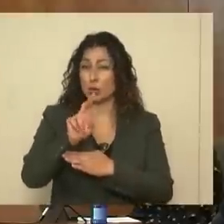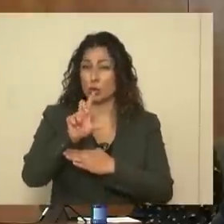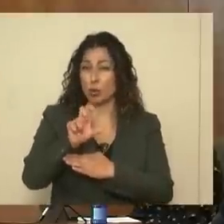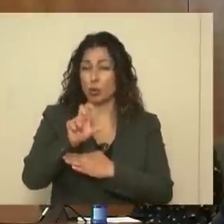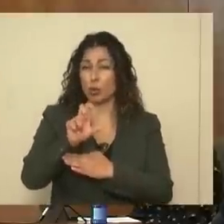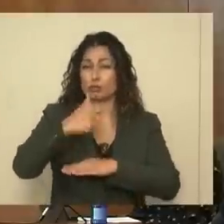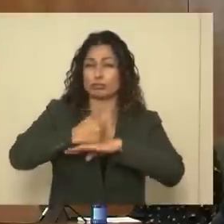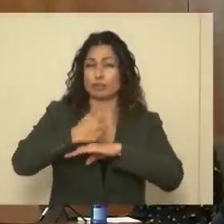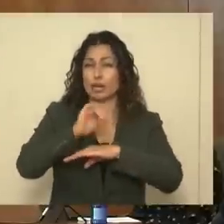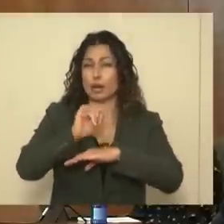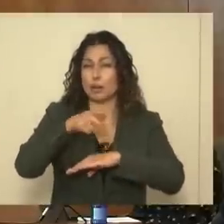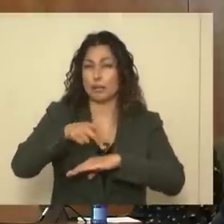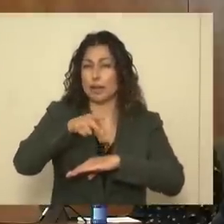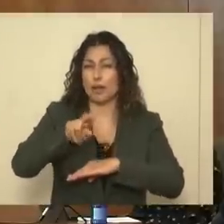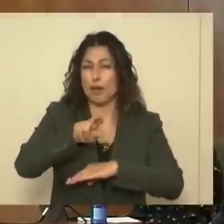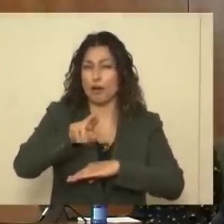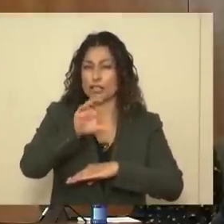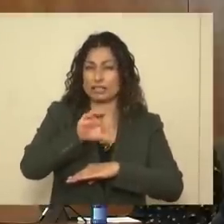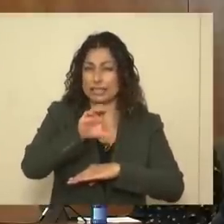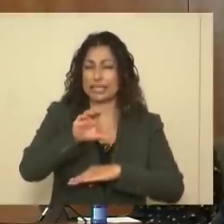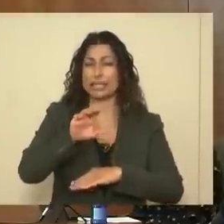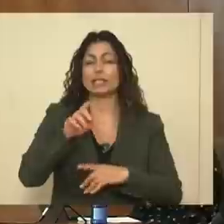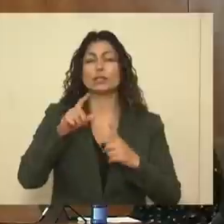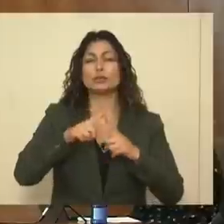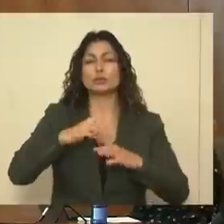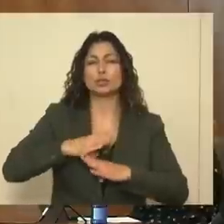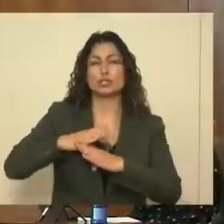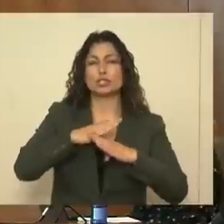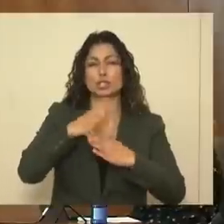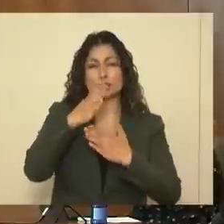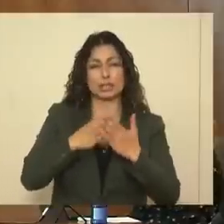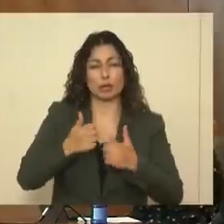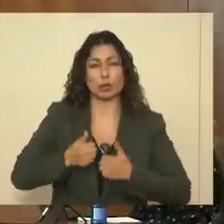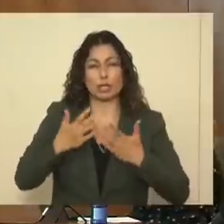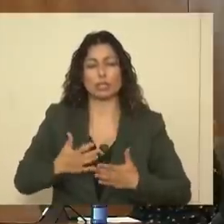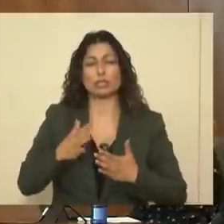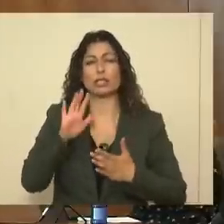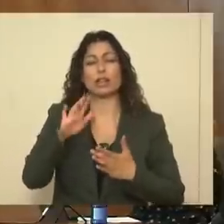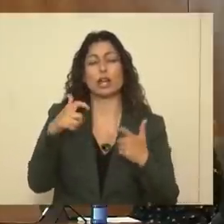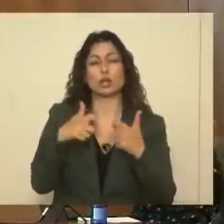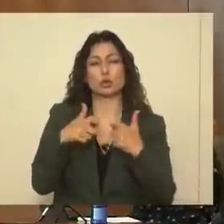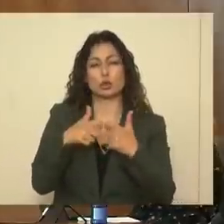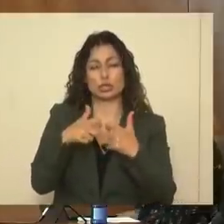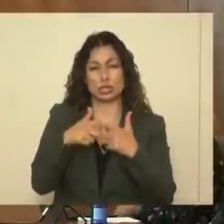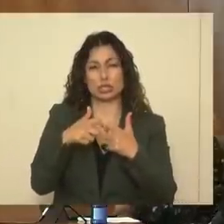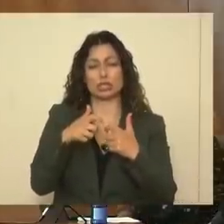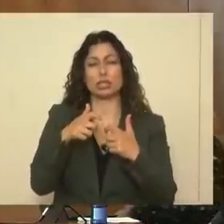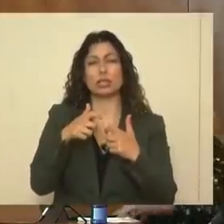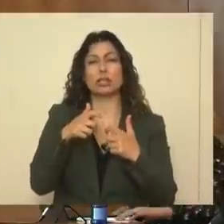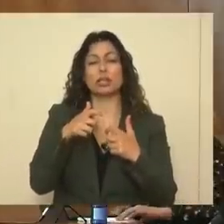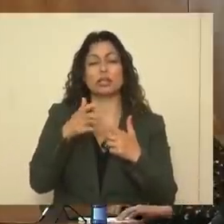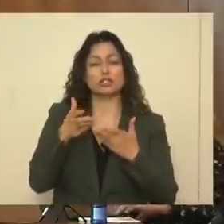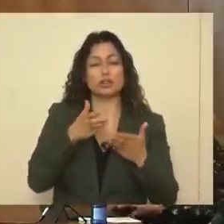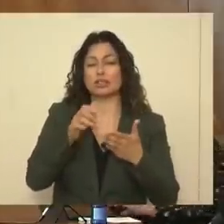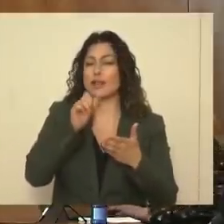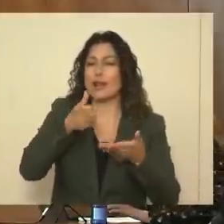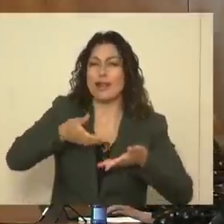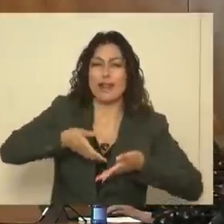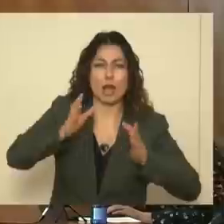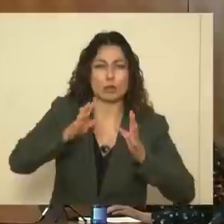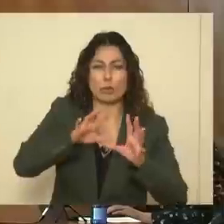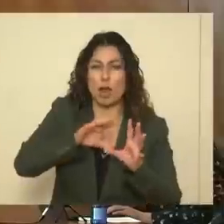PRC to shield some residents from having utility service shut off for nonpayment during the